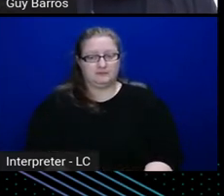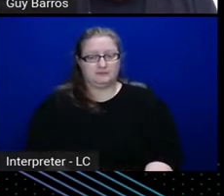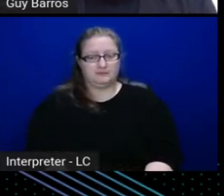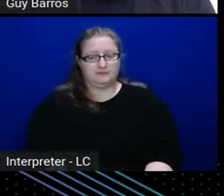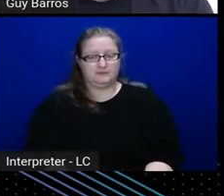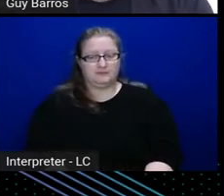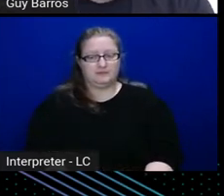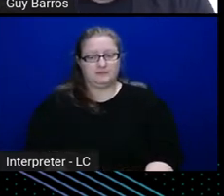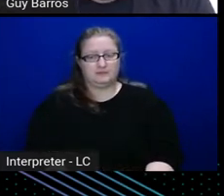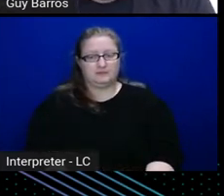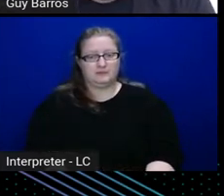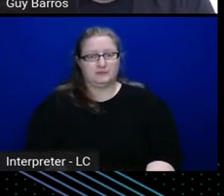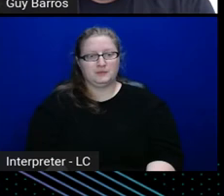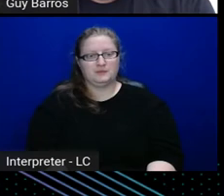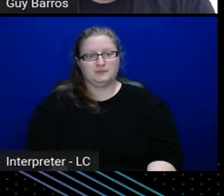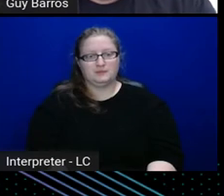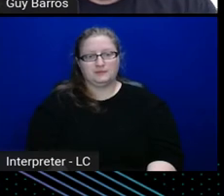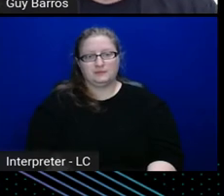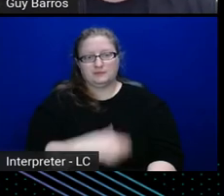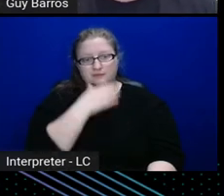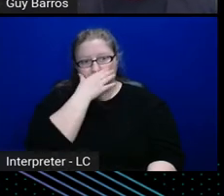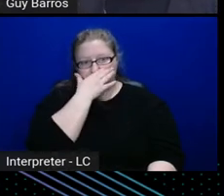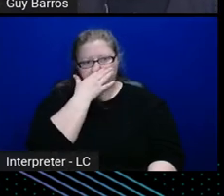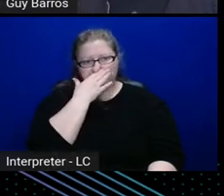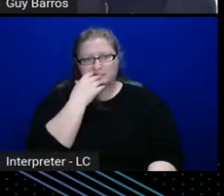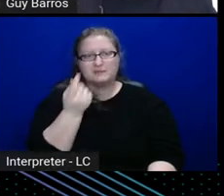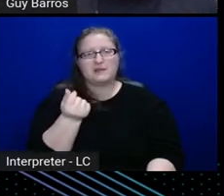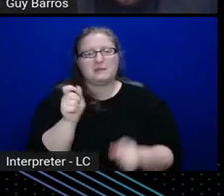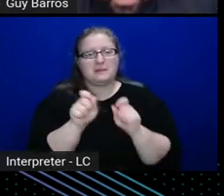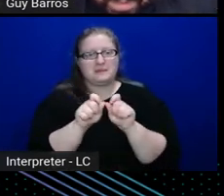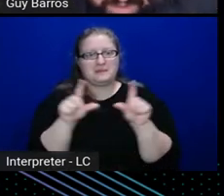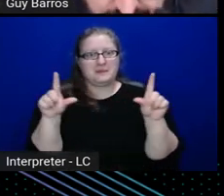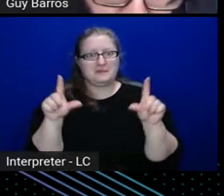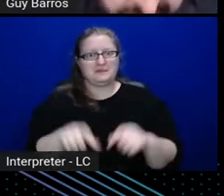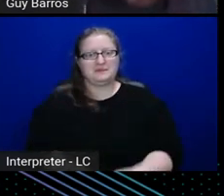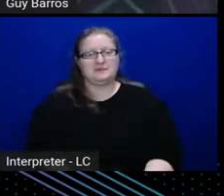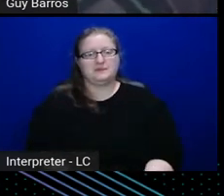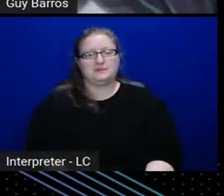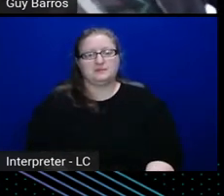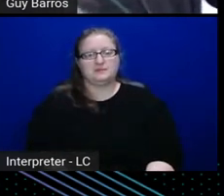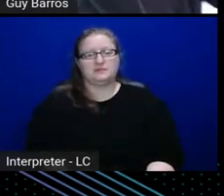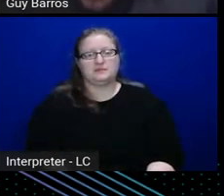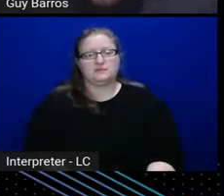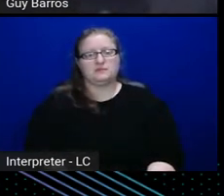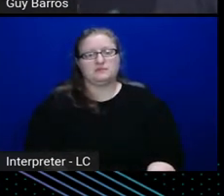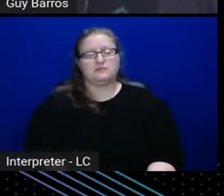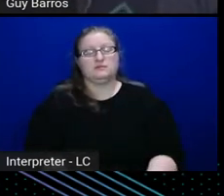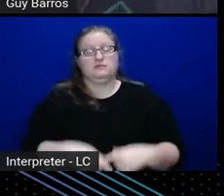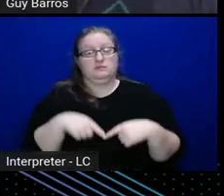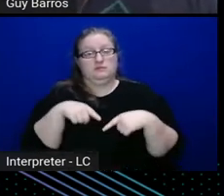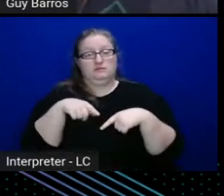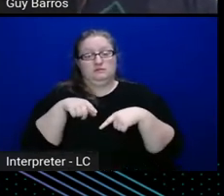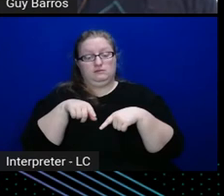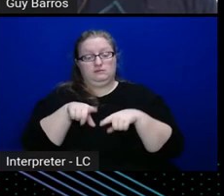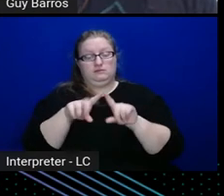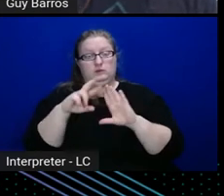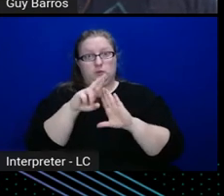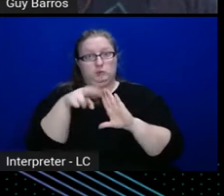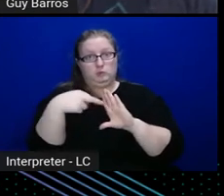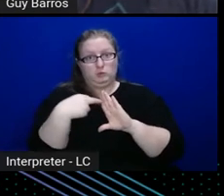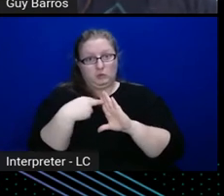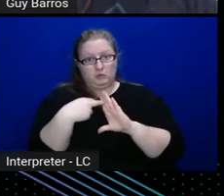I'm gonna make this a little bit bigger as well, right, so, in the room is where you